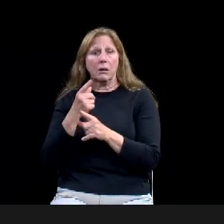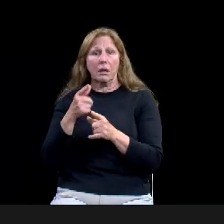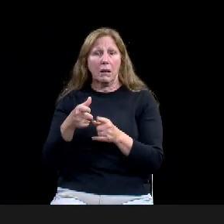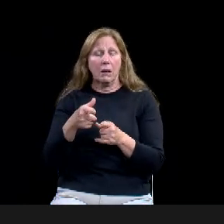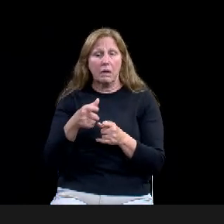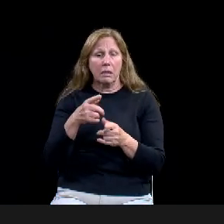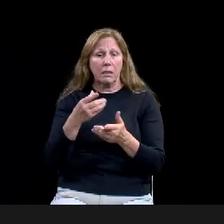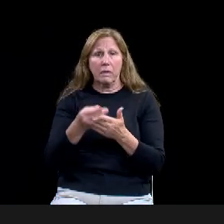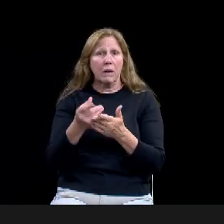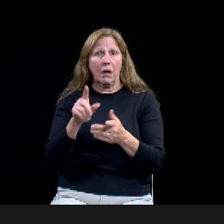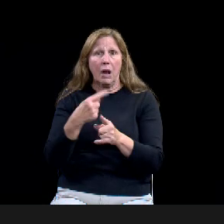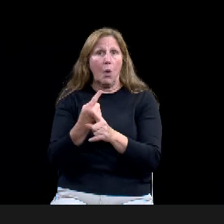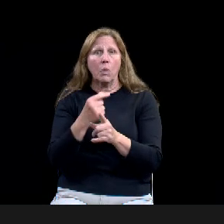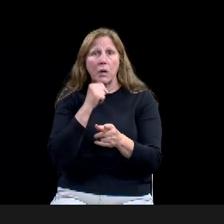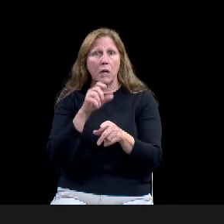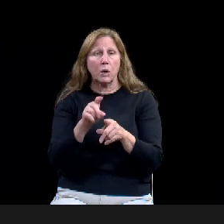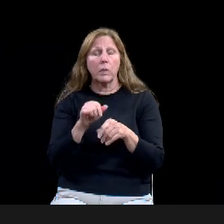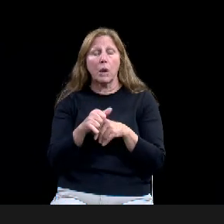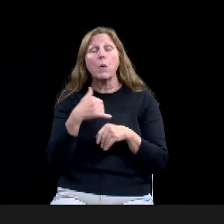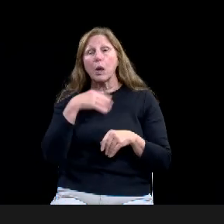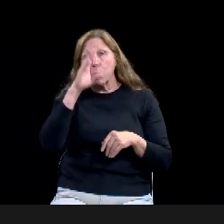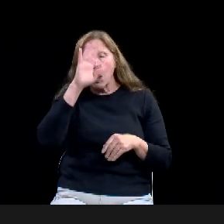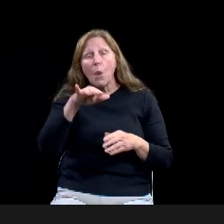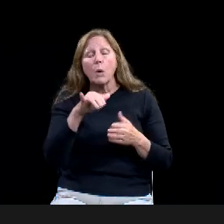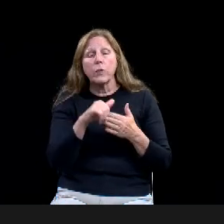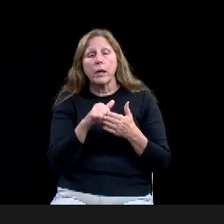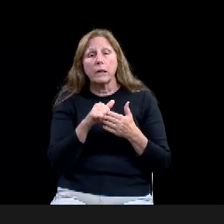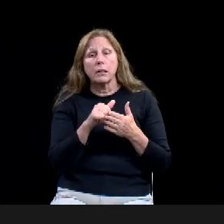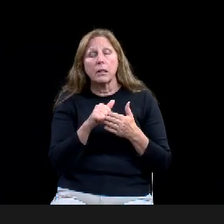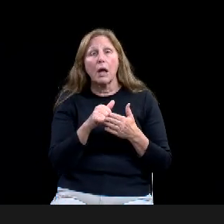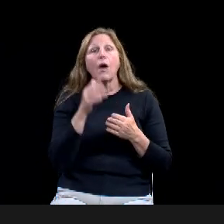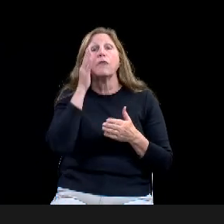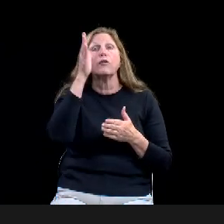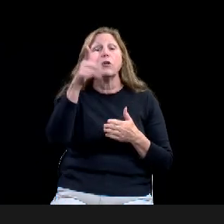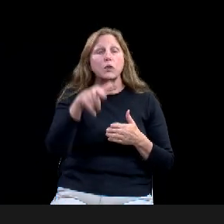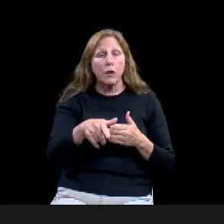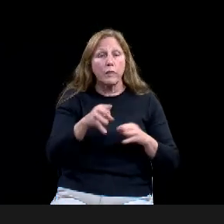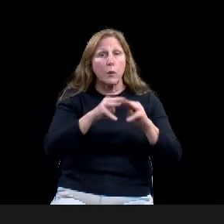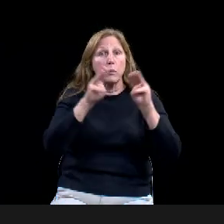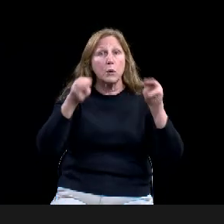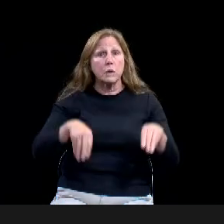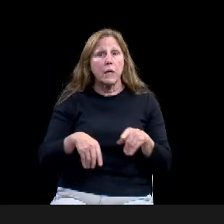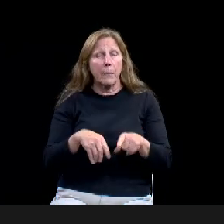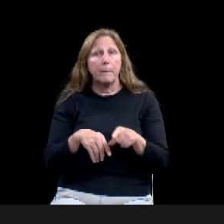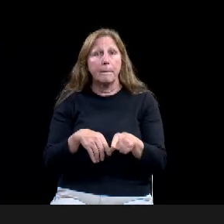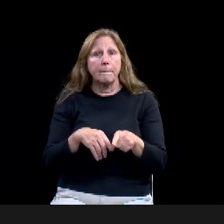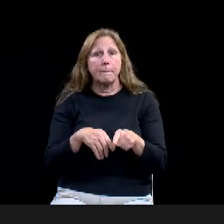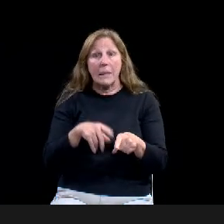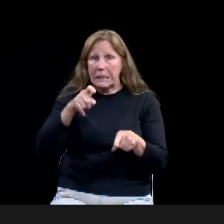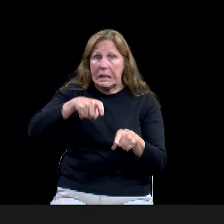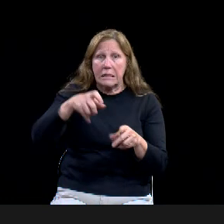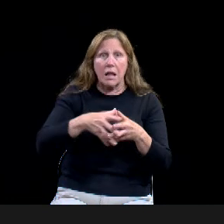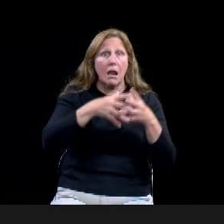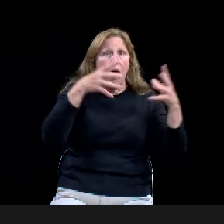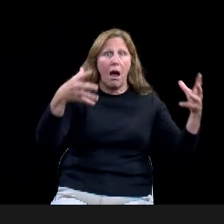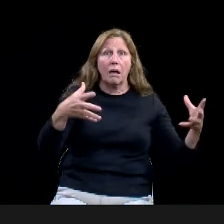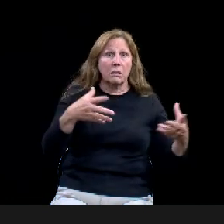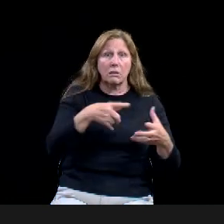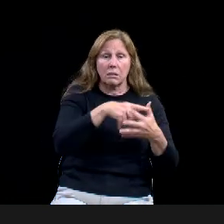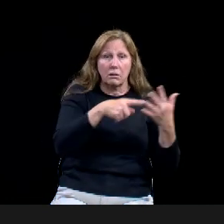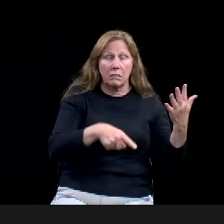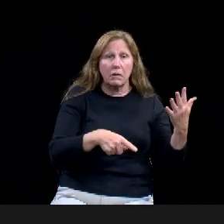are great. Um, so we know that we need to secure wider financial financial participation by state,